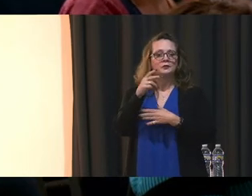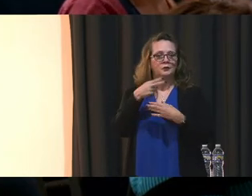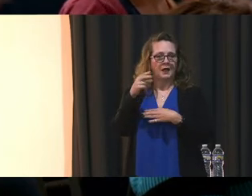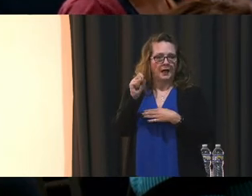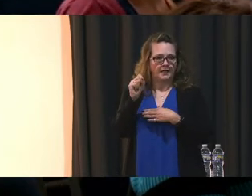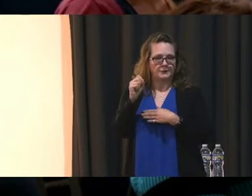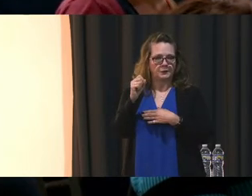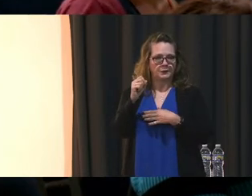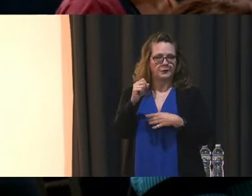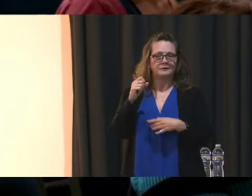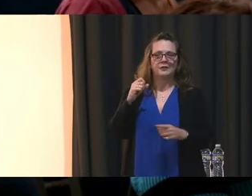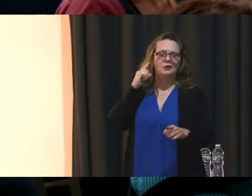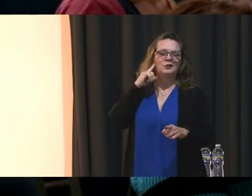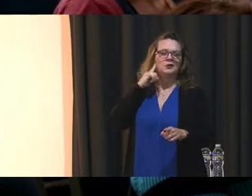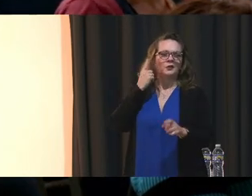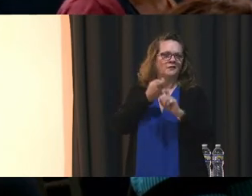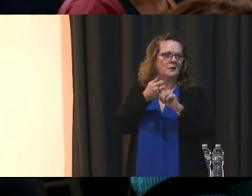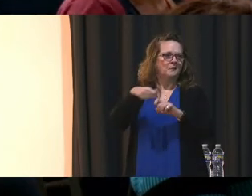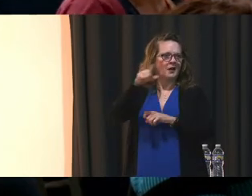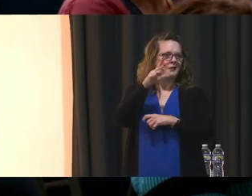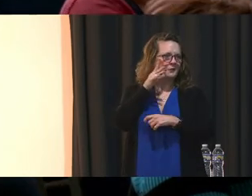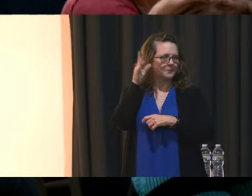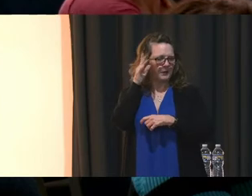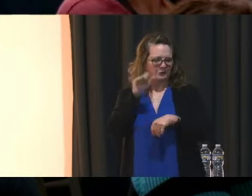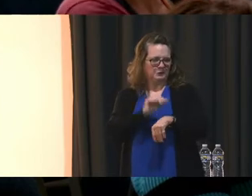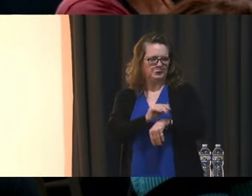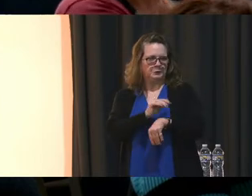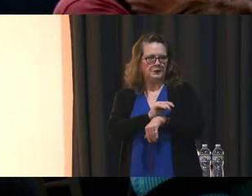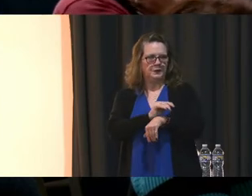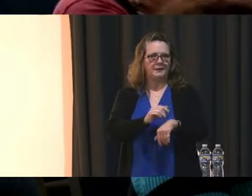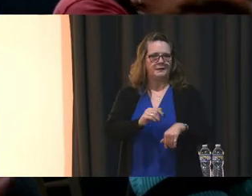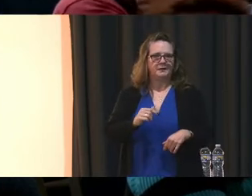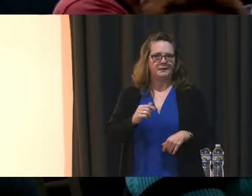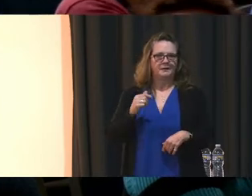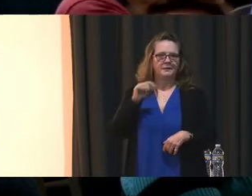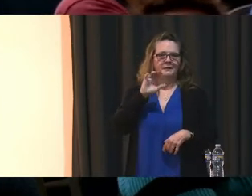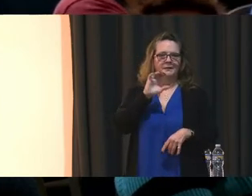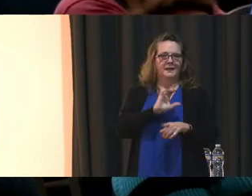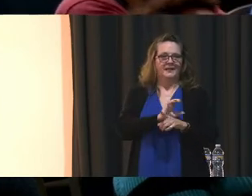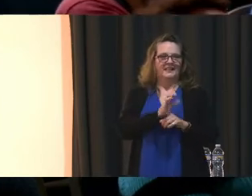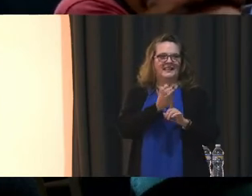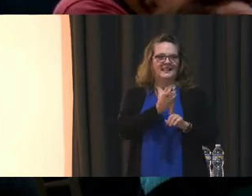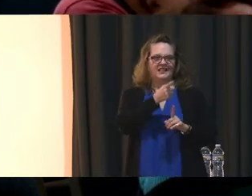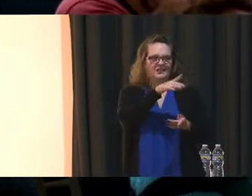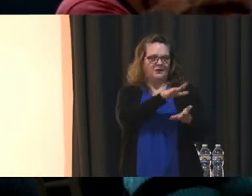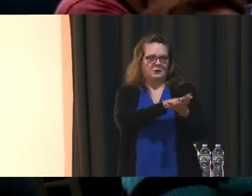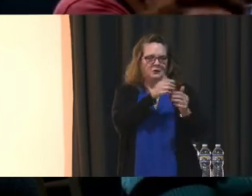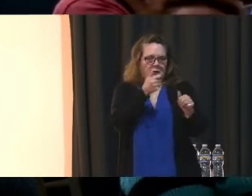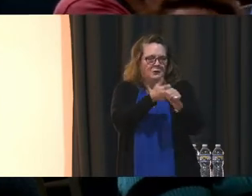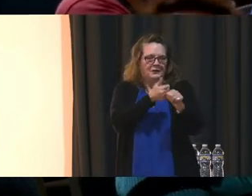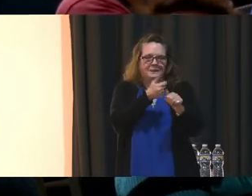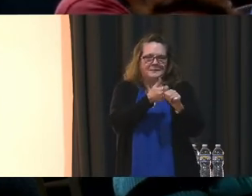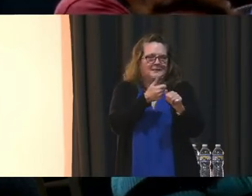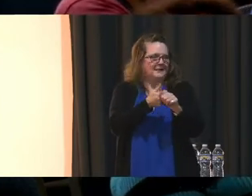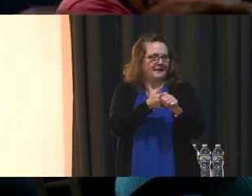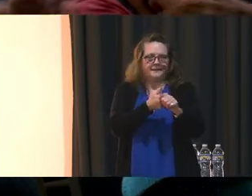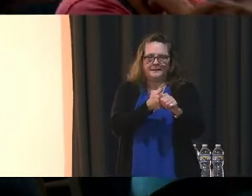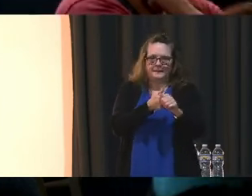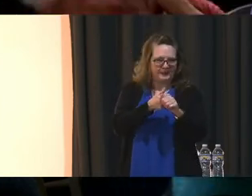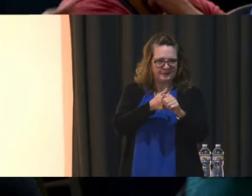As you've heard from many of the parents tonight, the condition of many of the schools in the county in particular,